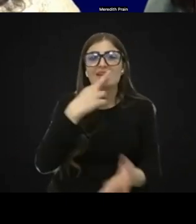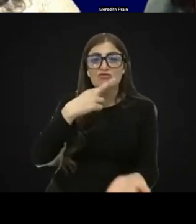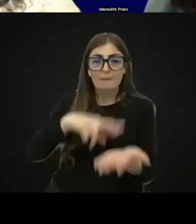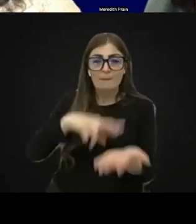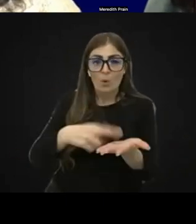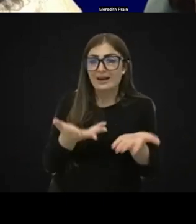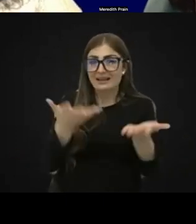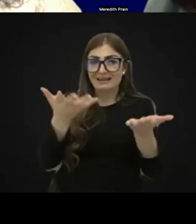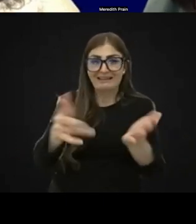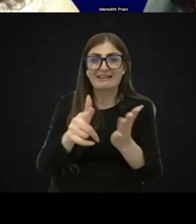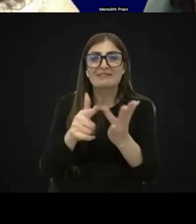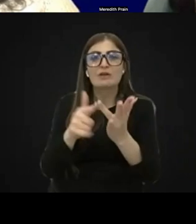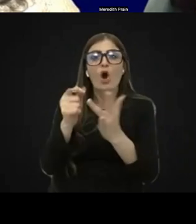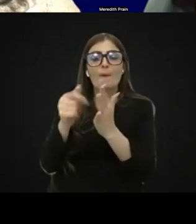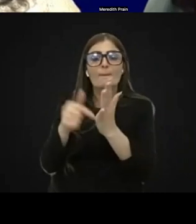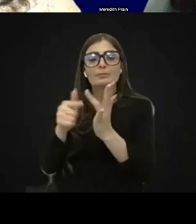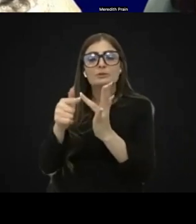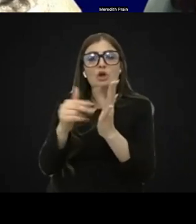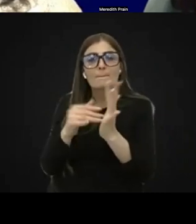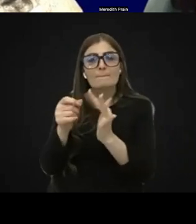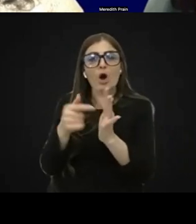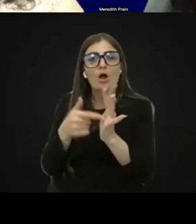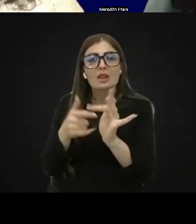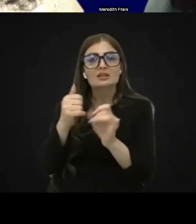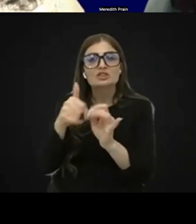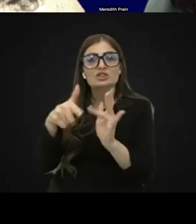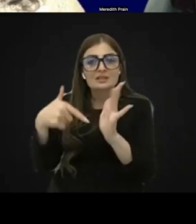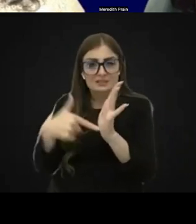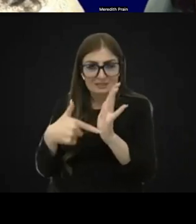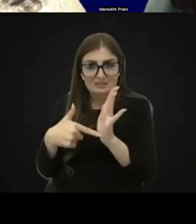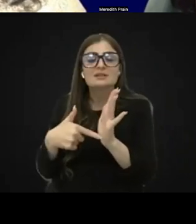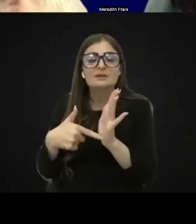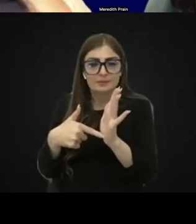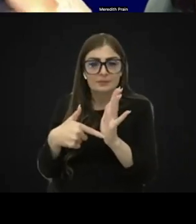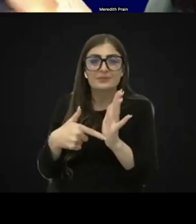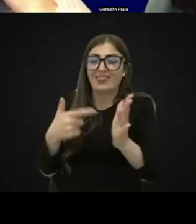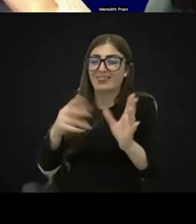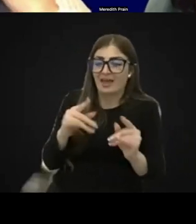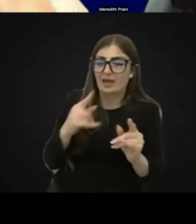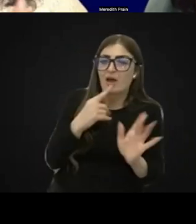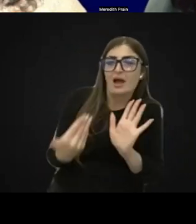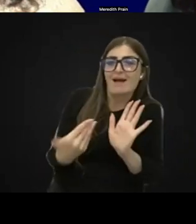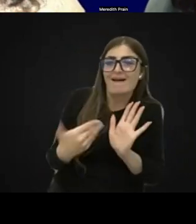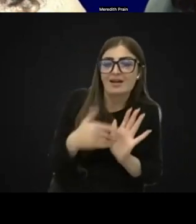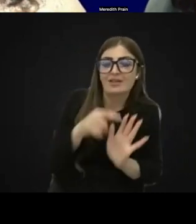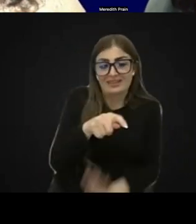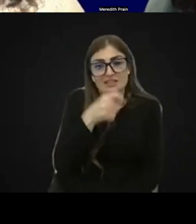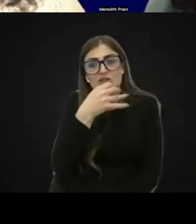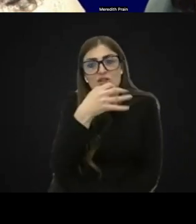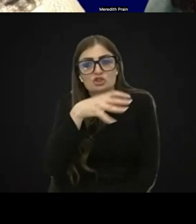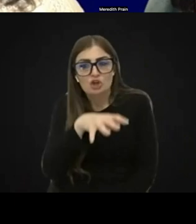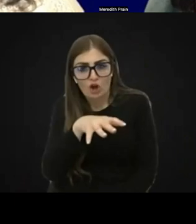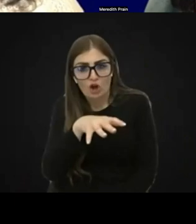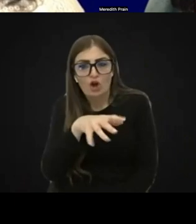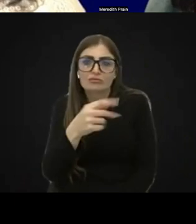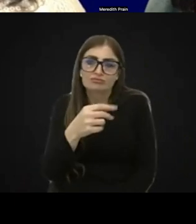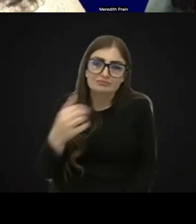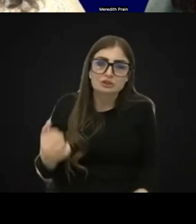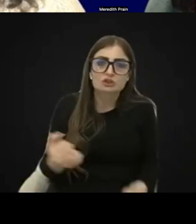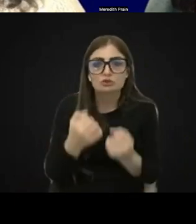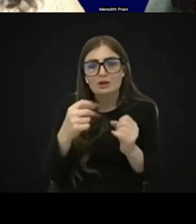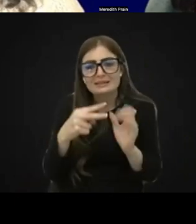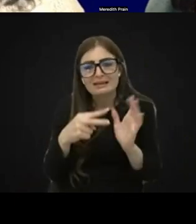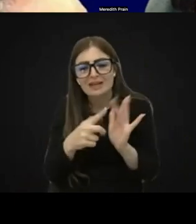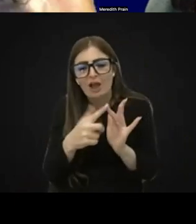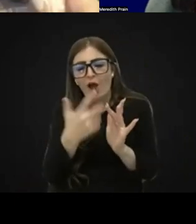an ophthalmologist. And what I then also say is, this child presents with strong CVI